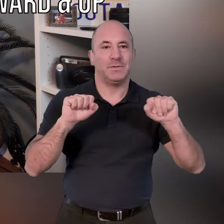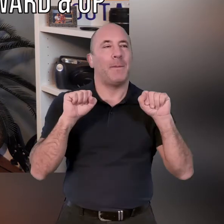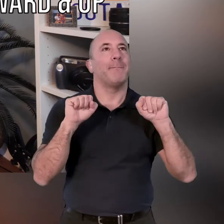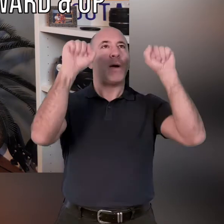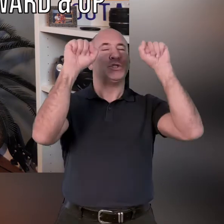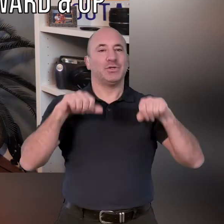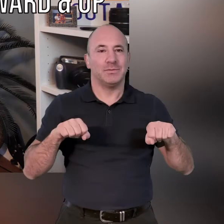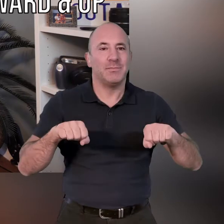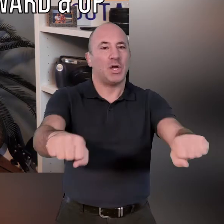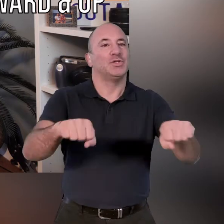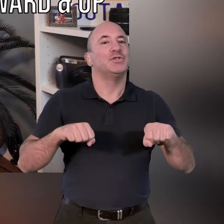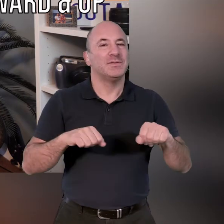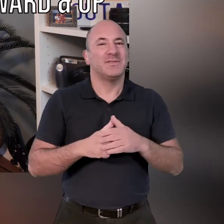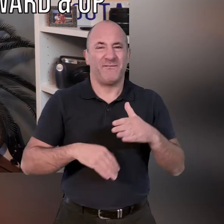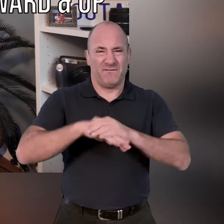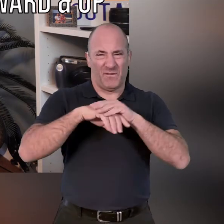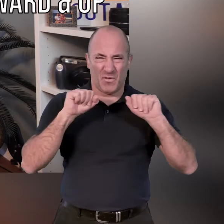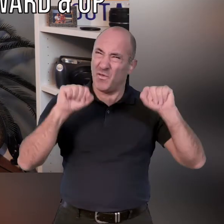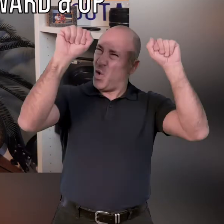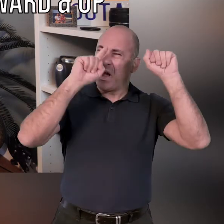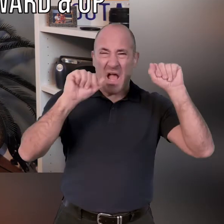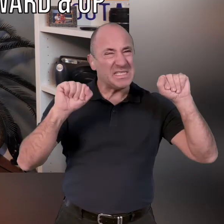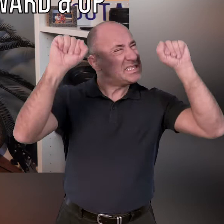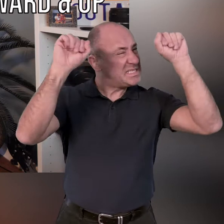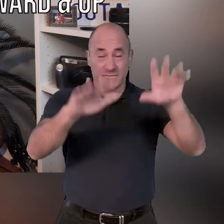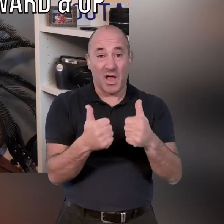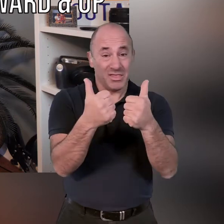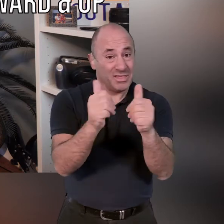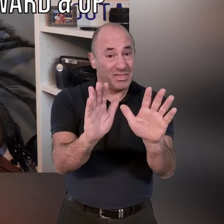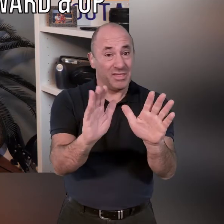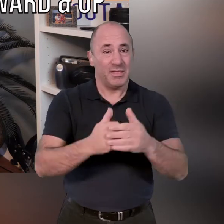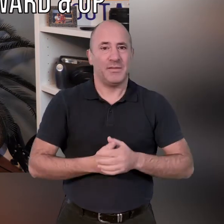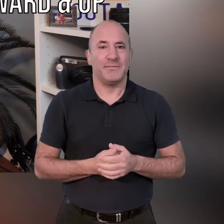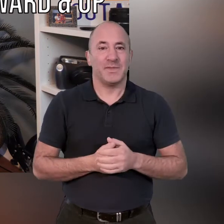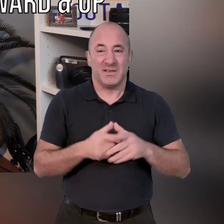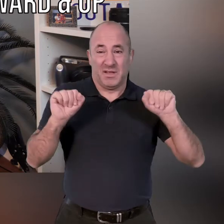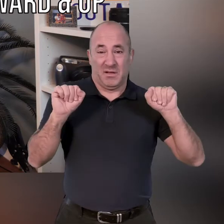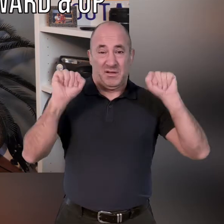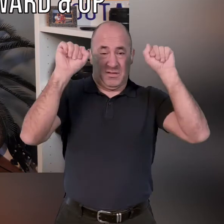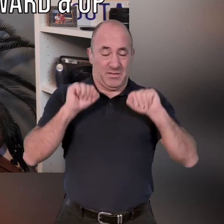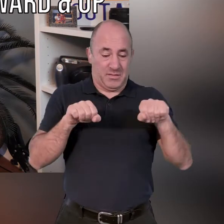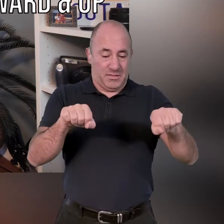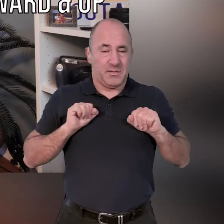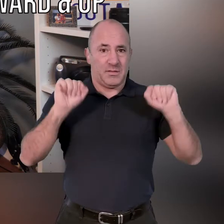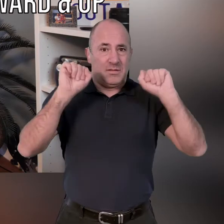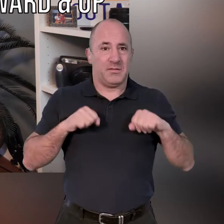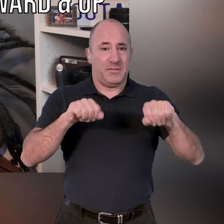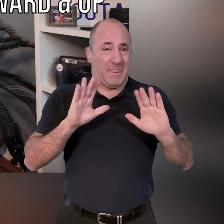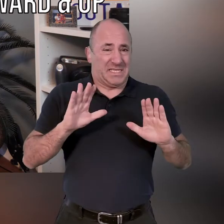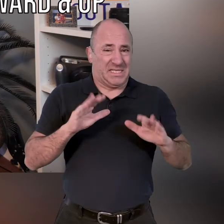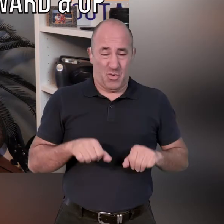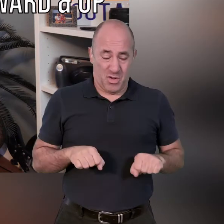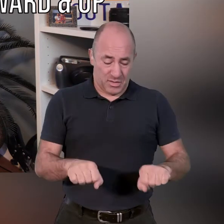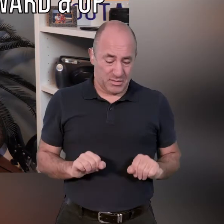punching up if you can't get all the way up above your head you know you can't stretch up that's fine if it's just even just this little area or even if it's just off